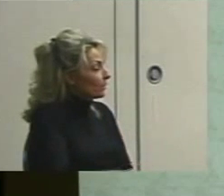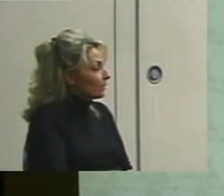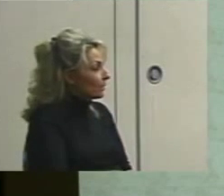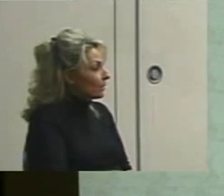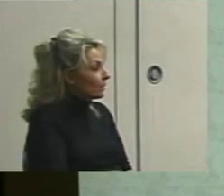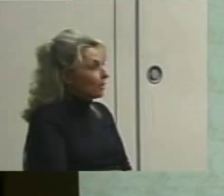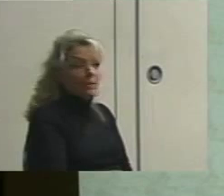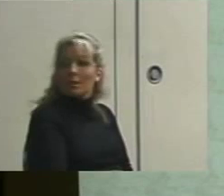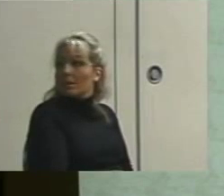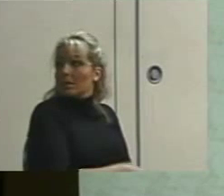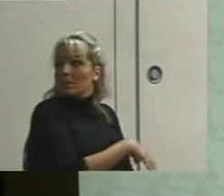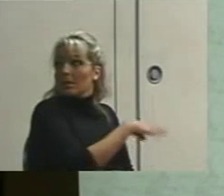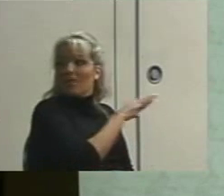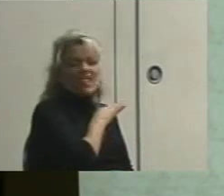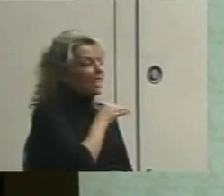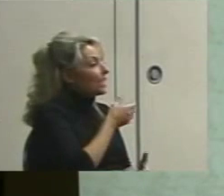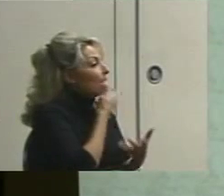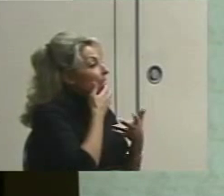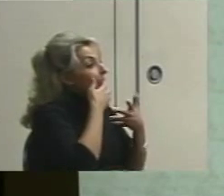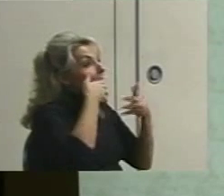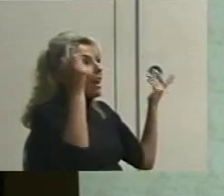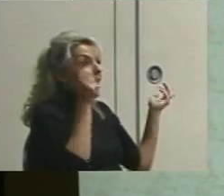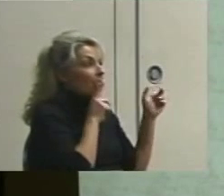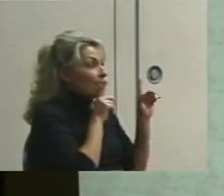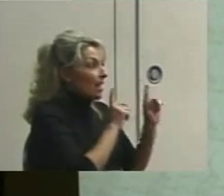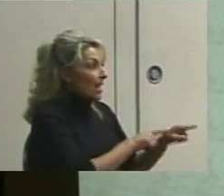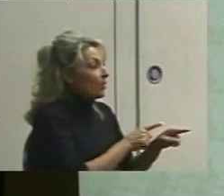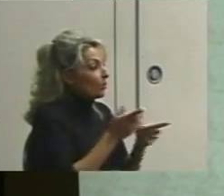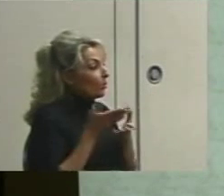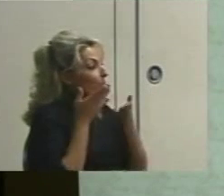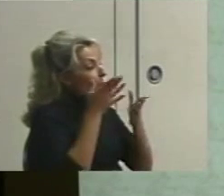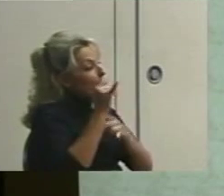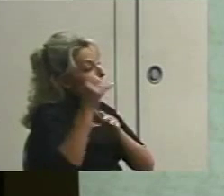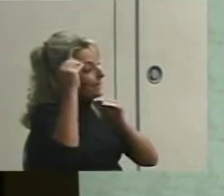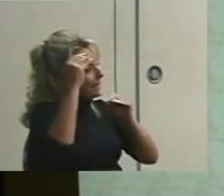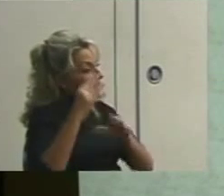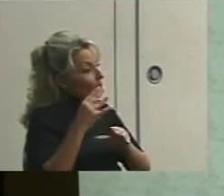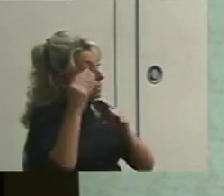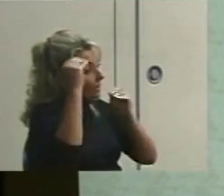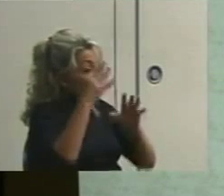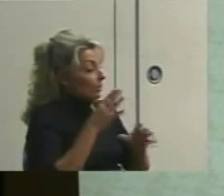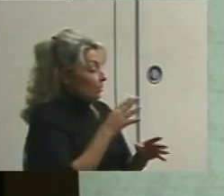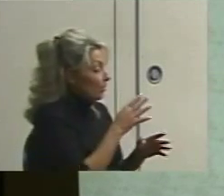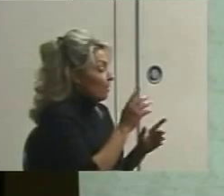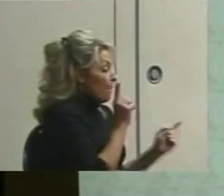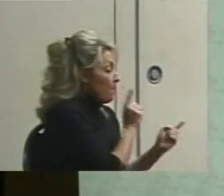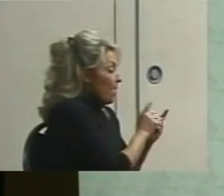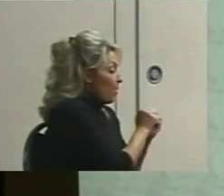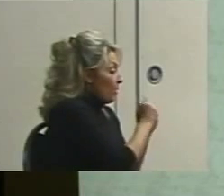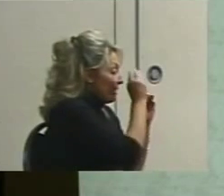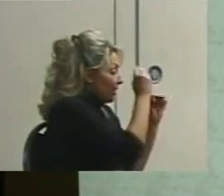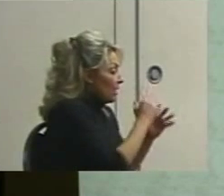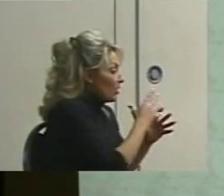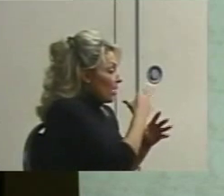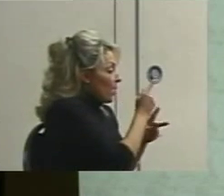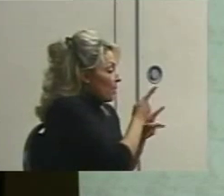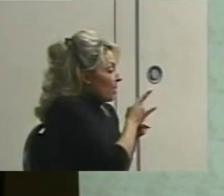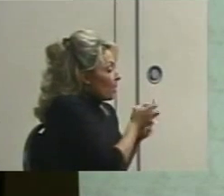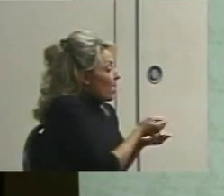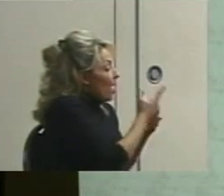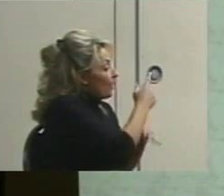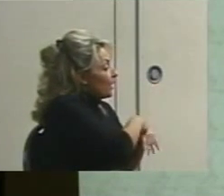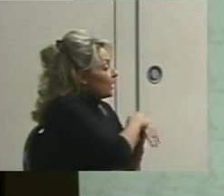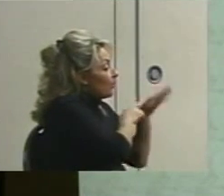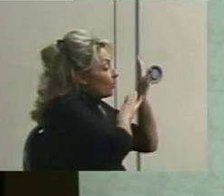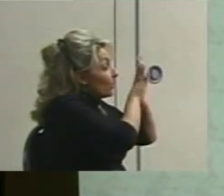Felicity's been shouting out answers to questions posed by Mr. Query. Mr. Query has talked with Felicity and wants to monitor the number of times she raises her